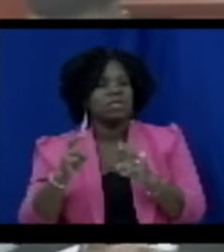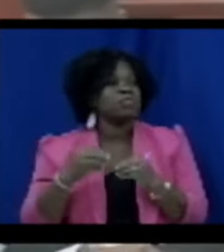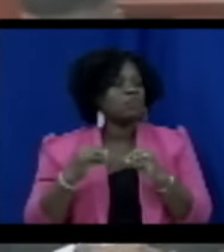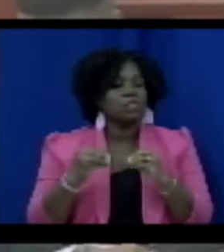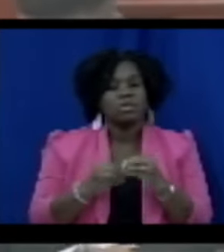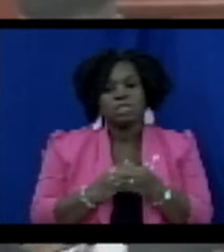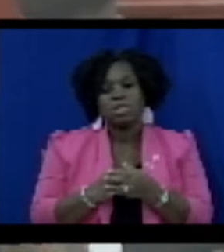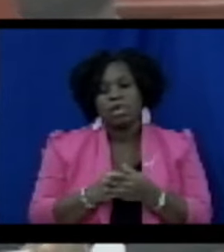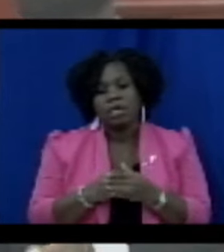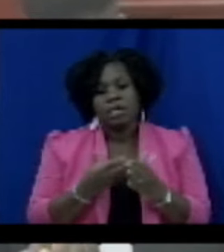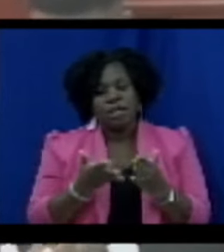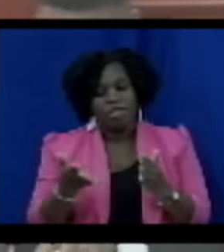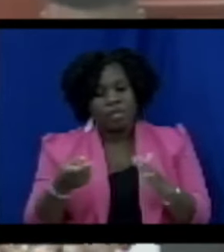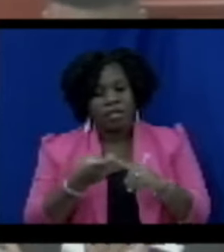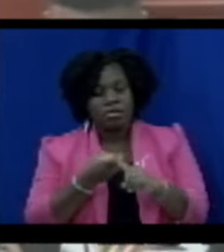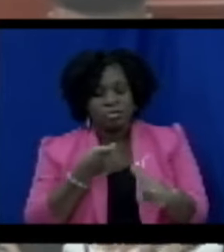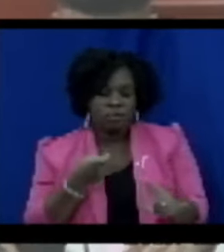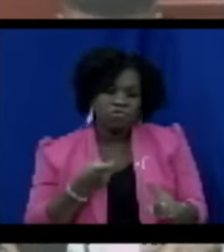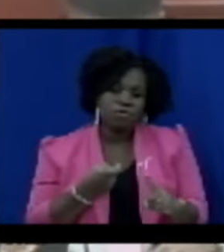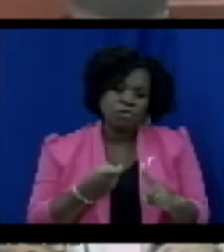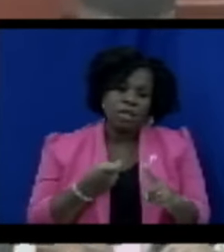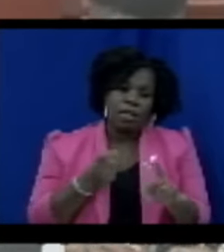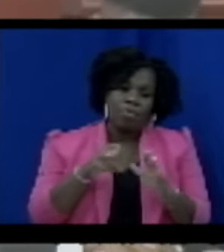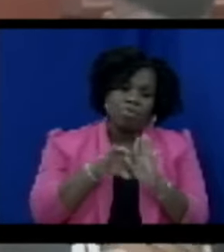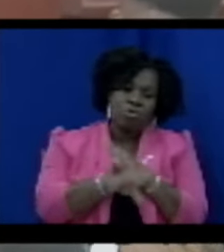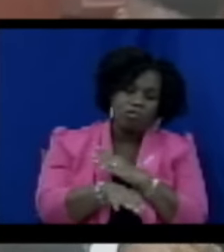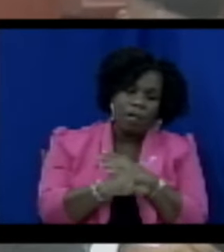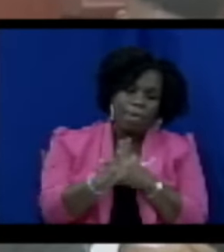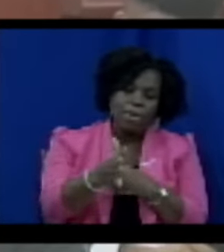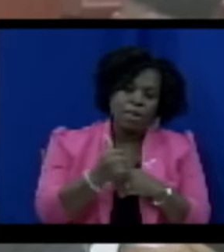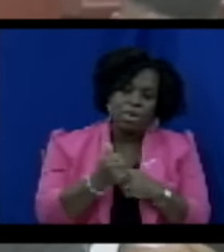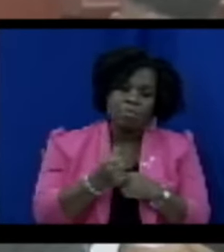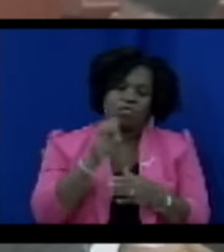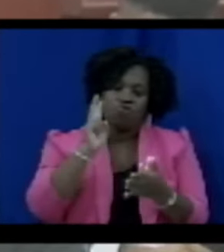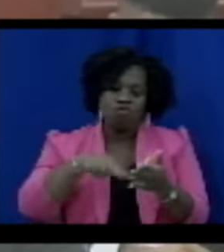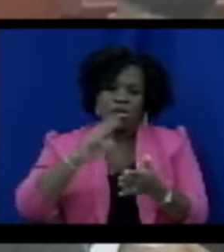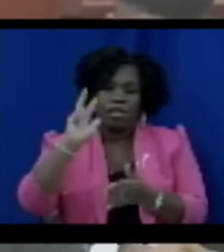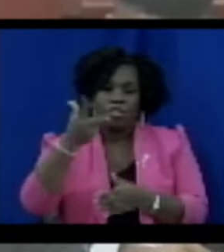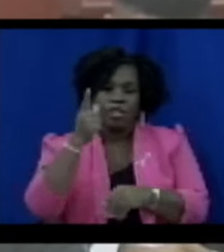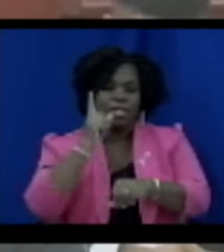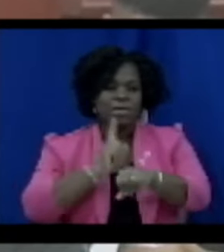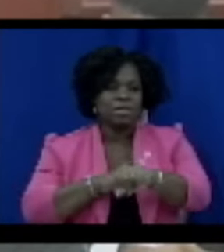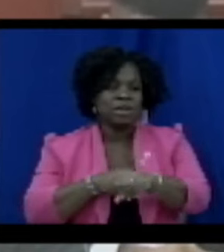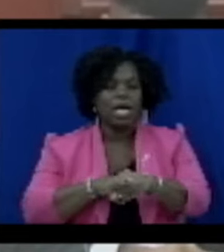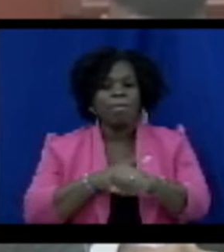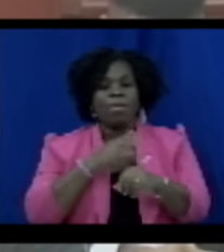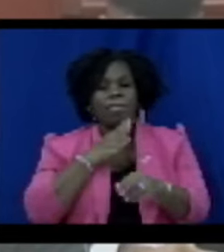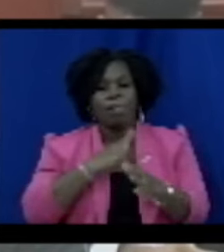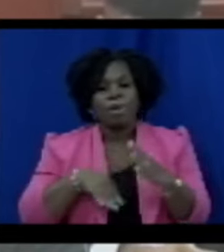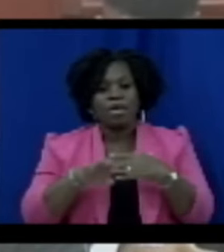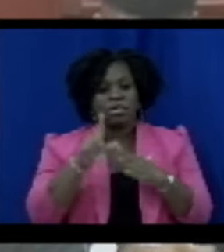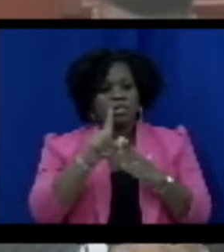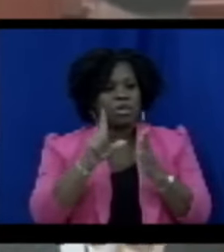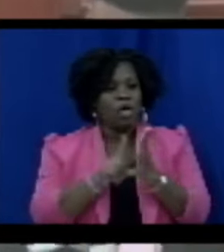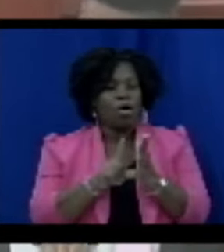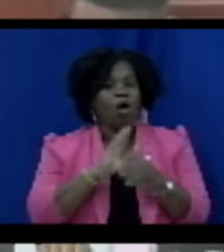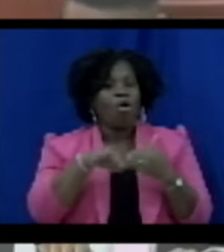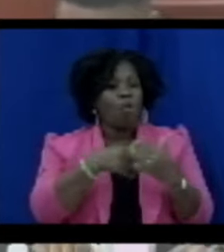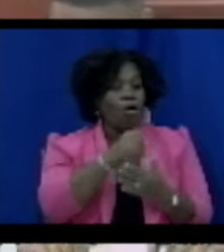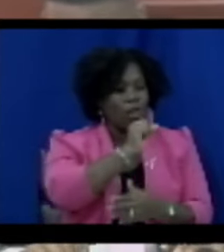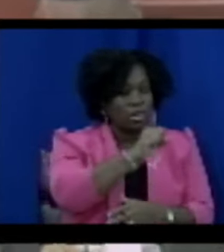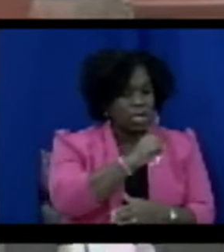2023 be read a third time and passed into law. Those in favor? Those against?